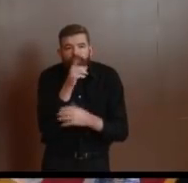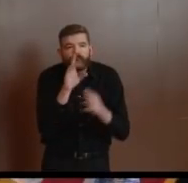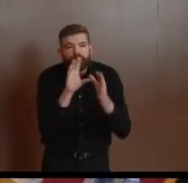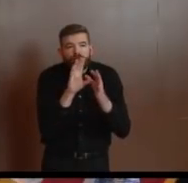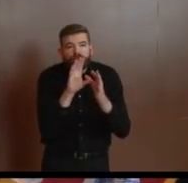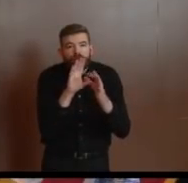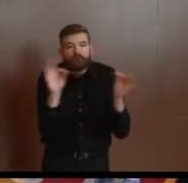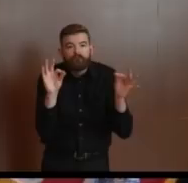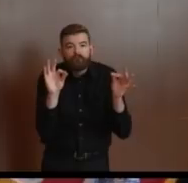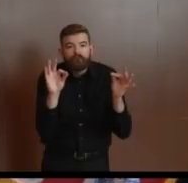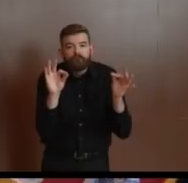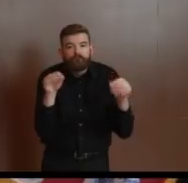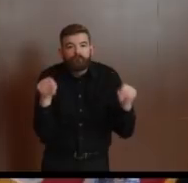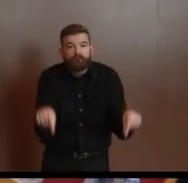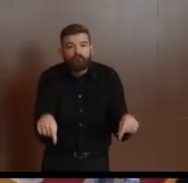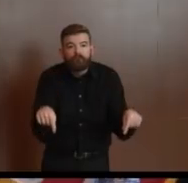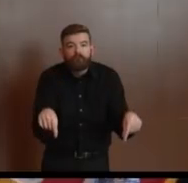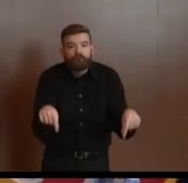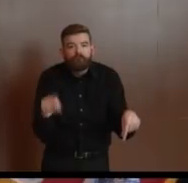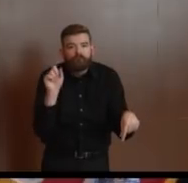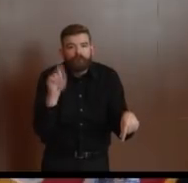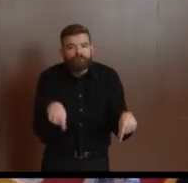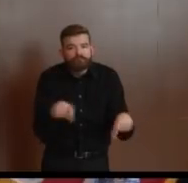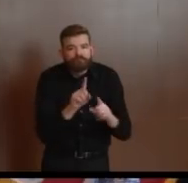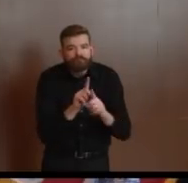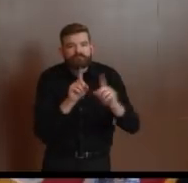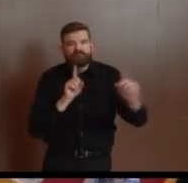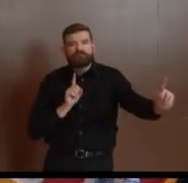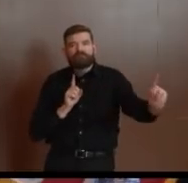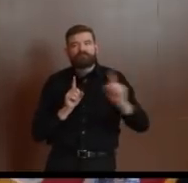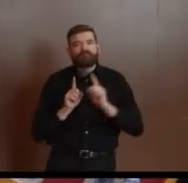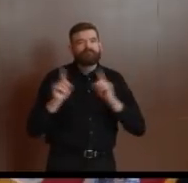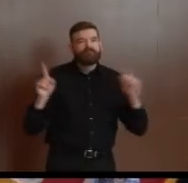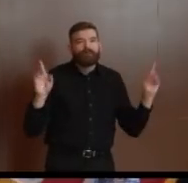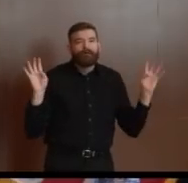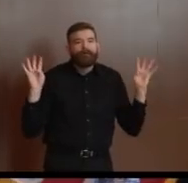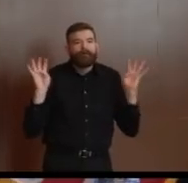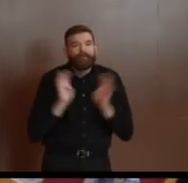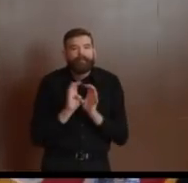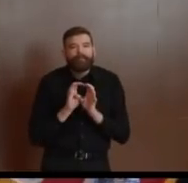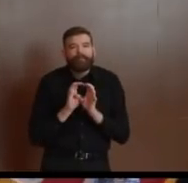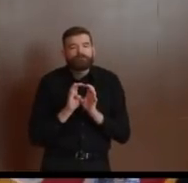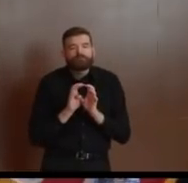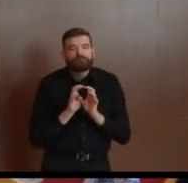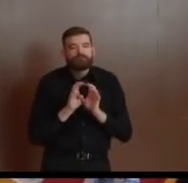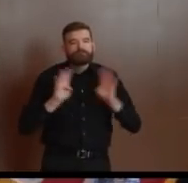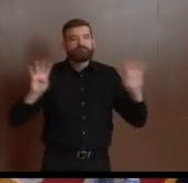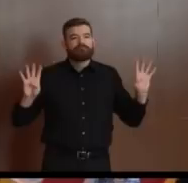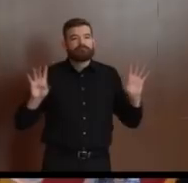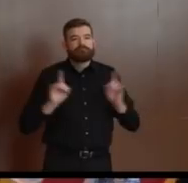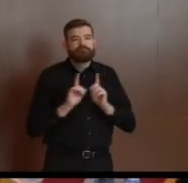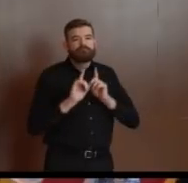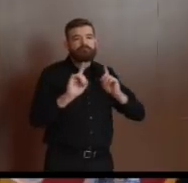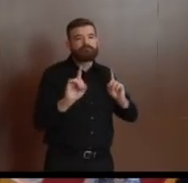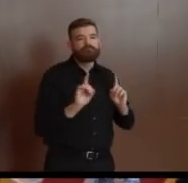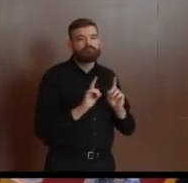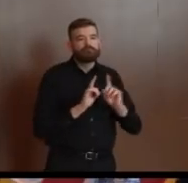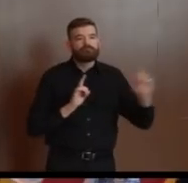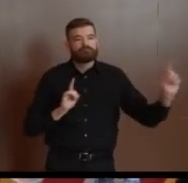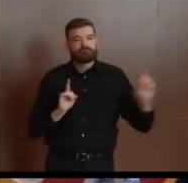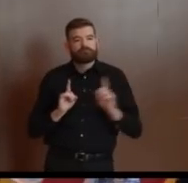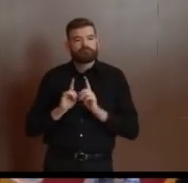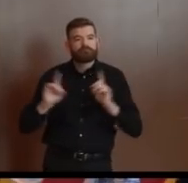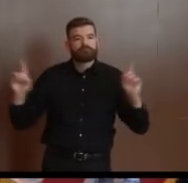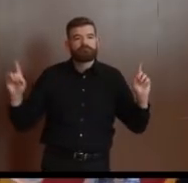of this has been, you know, talked about over and over and over. Over the weekend, going to different stores, I